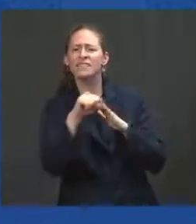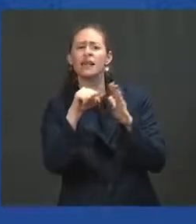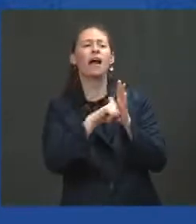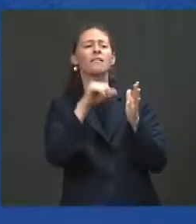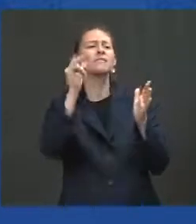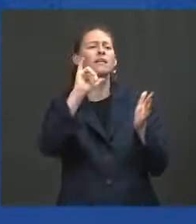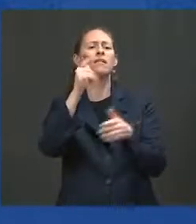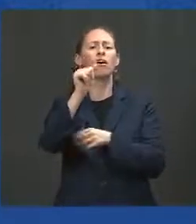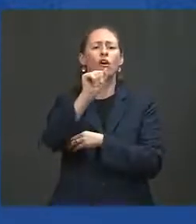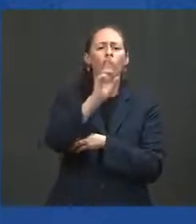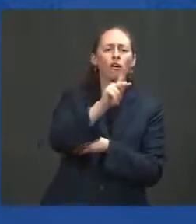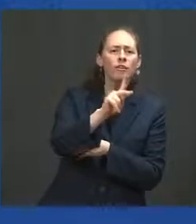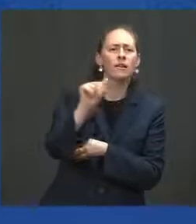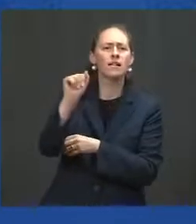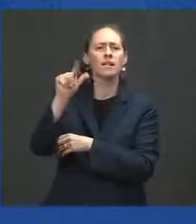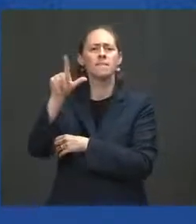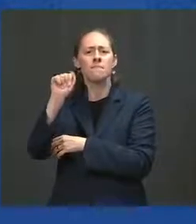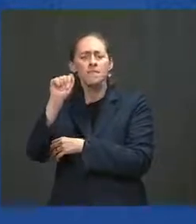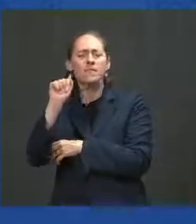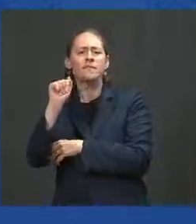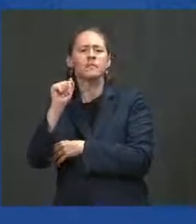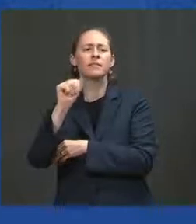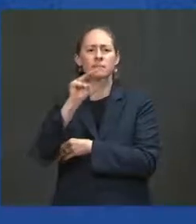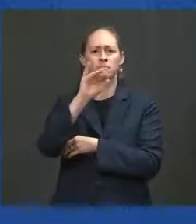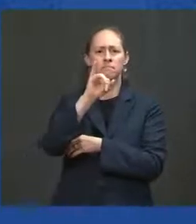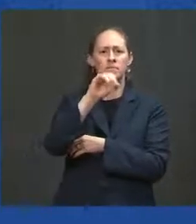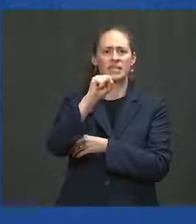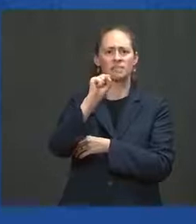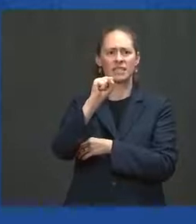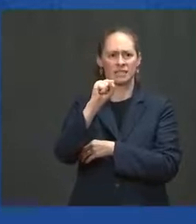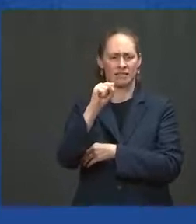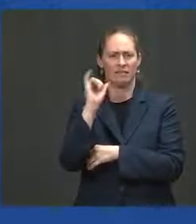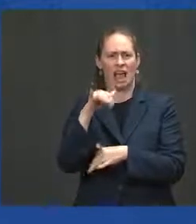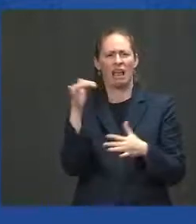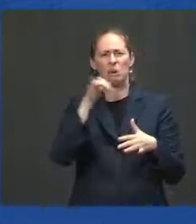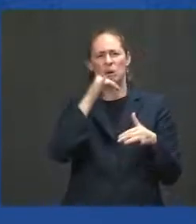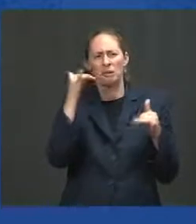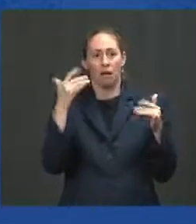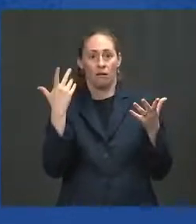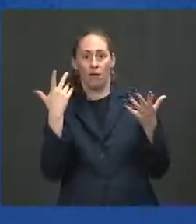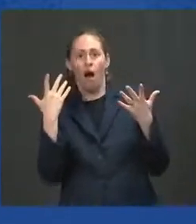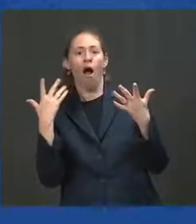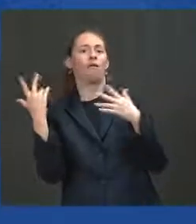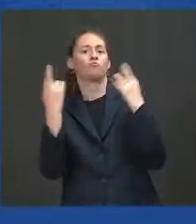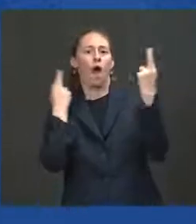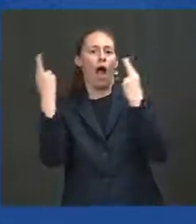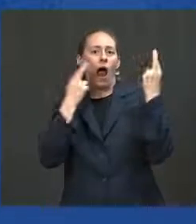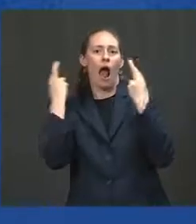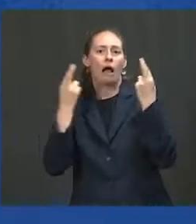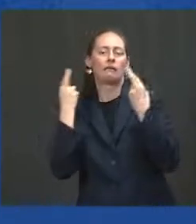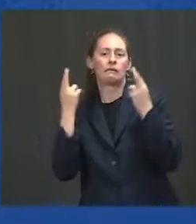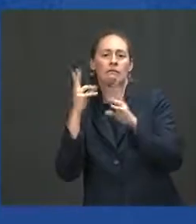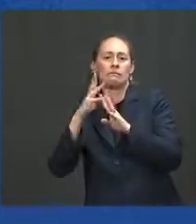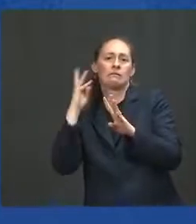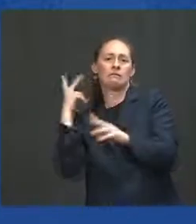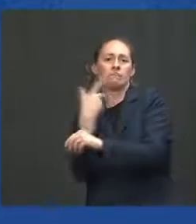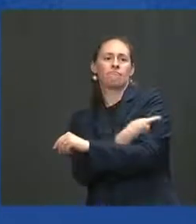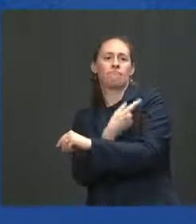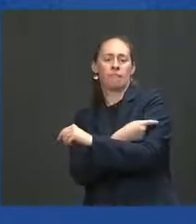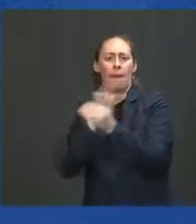more people got new vaccinations in the past month than in the prior two months combined.